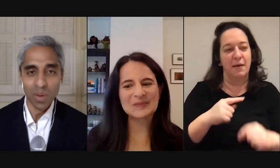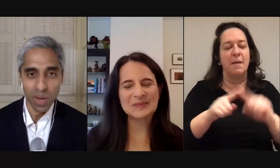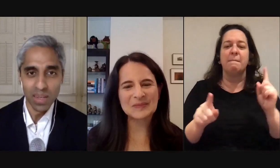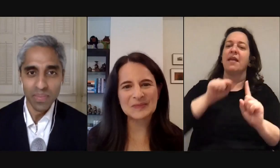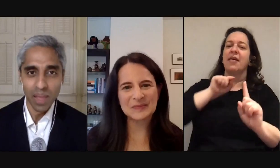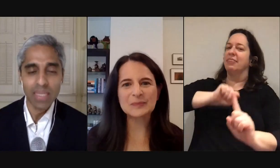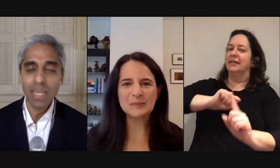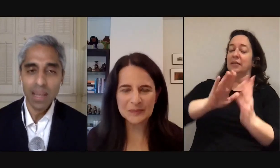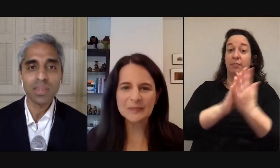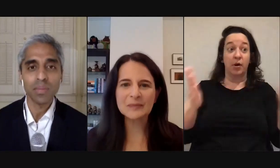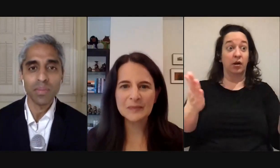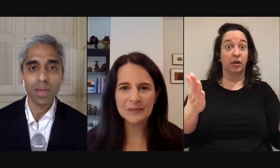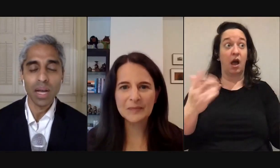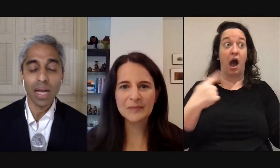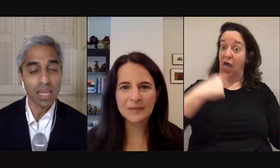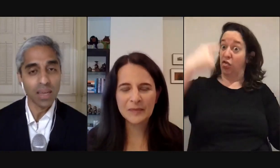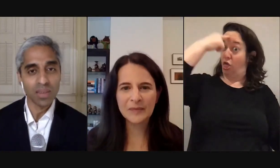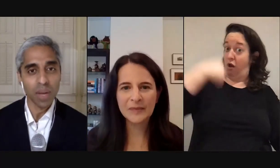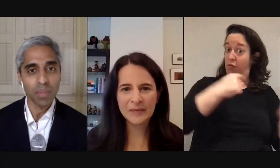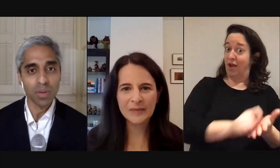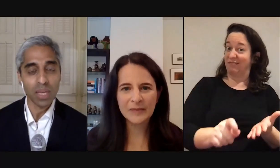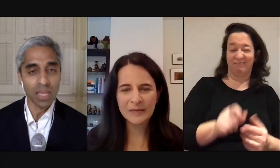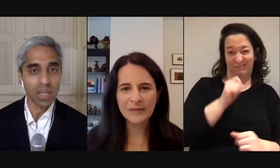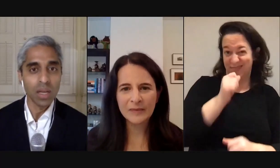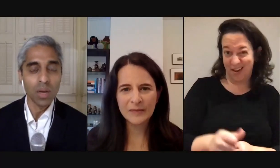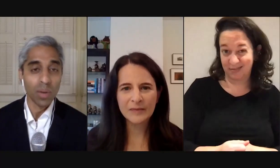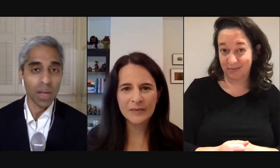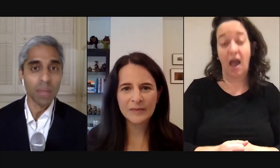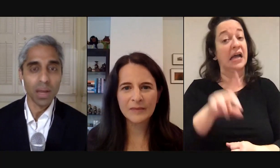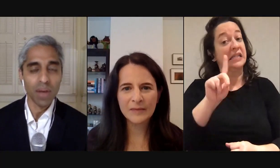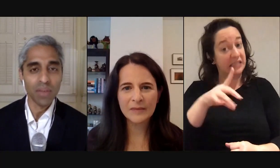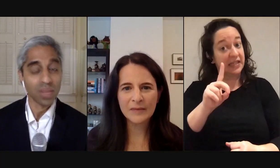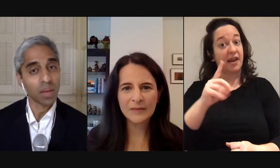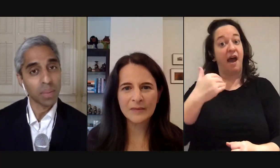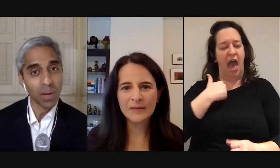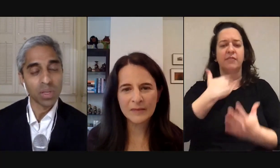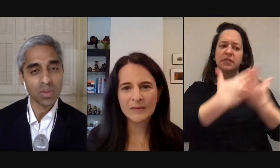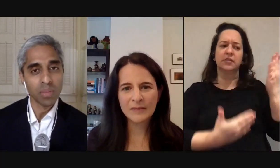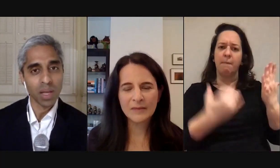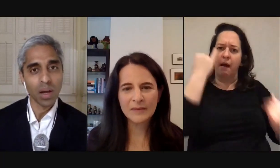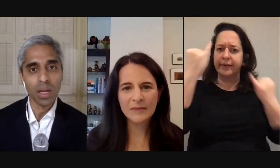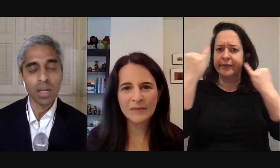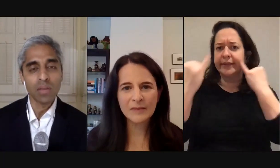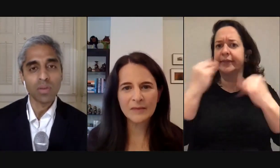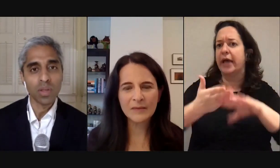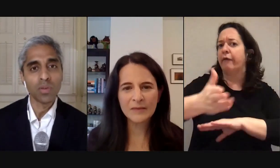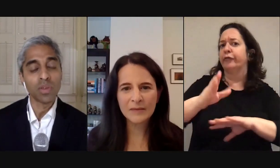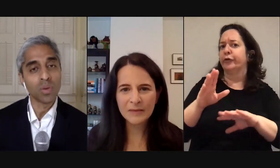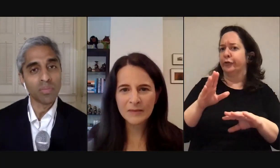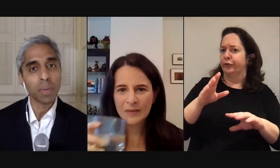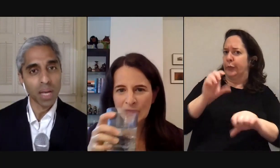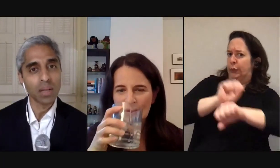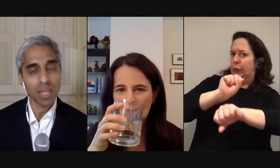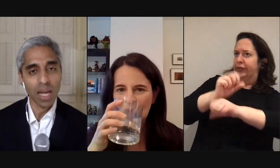book I thought I would write. I did have some ideas about books I did want to write coming out of office I thought maybe I would do something on sort of